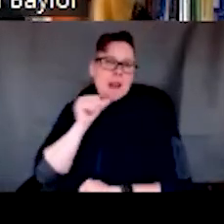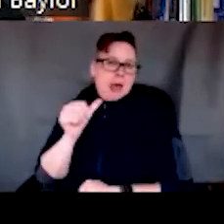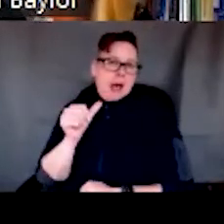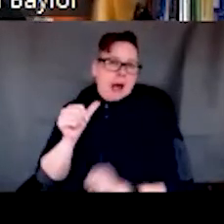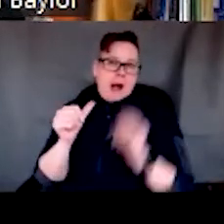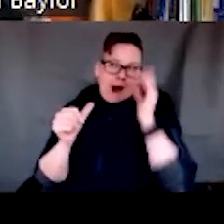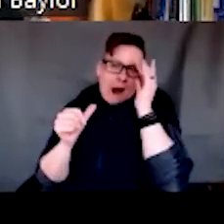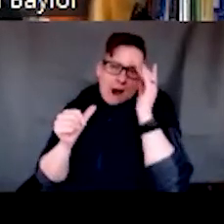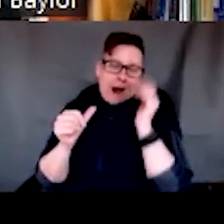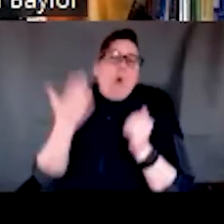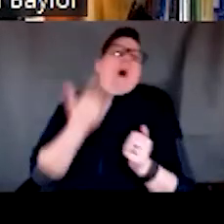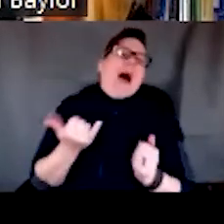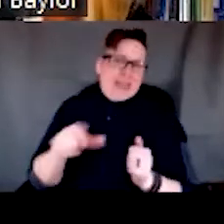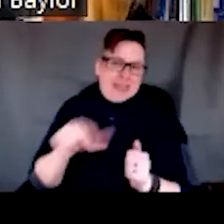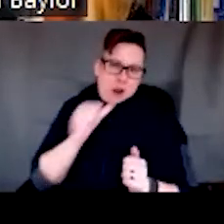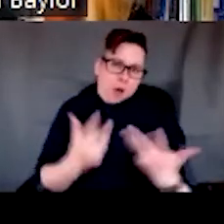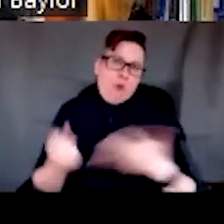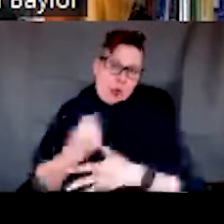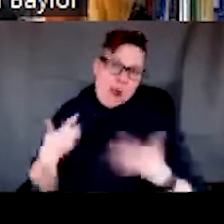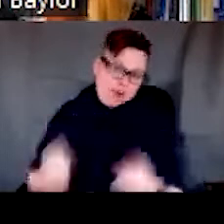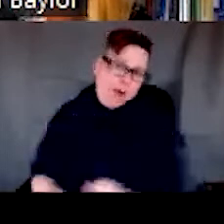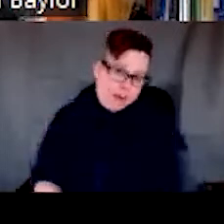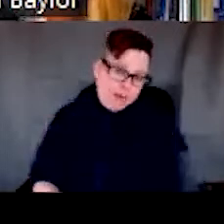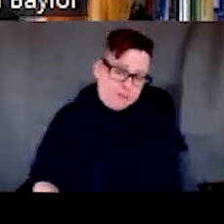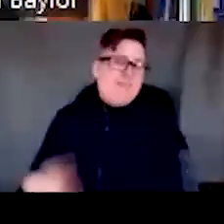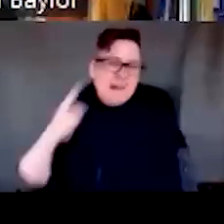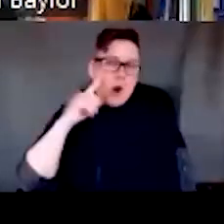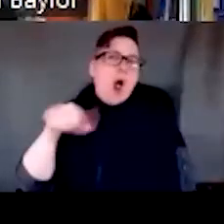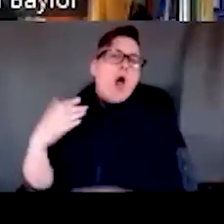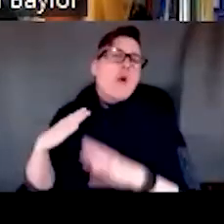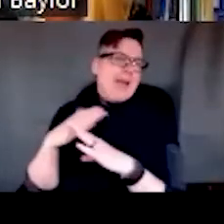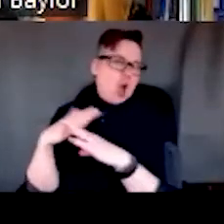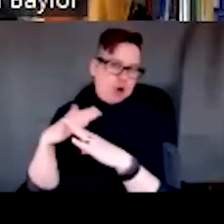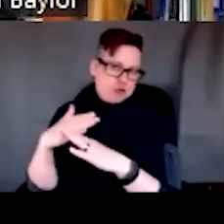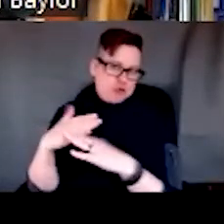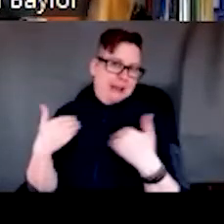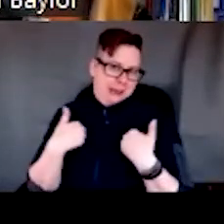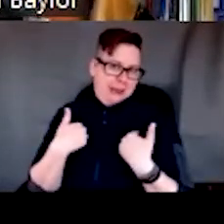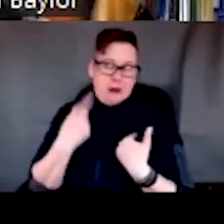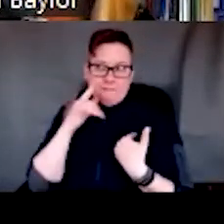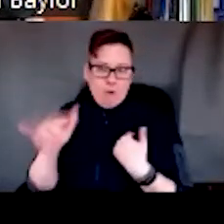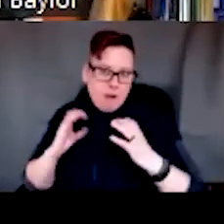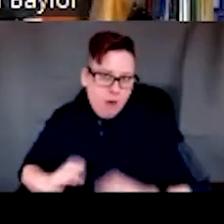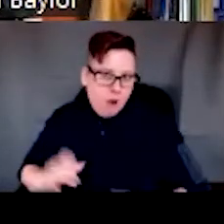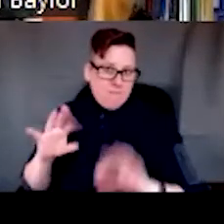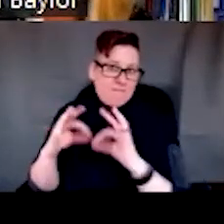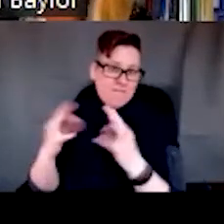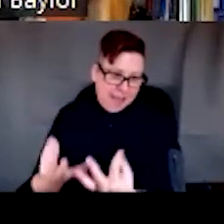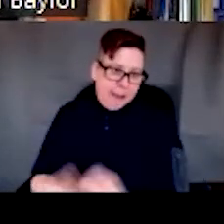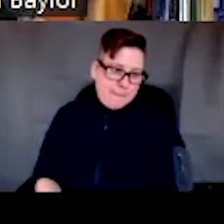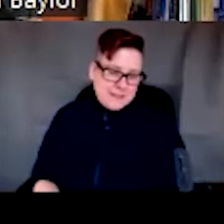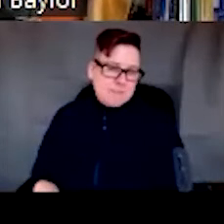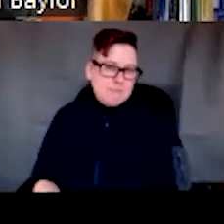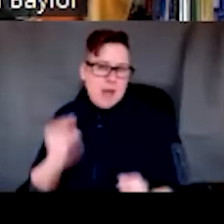health a priority, right? So what, what were the barriers that existed for this client or this family and really